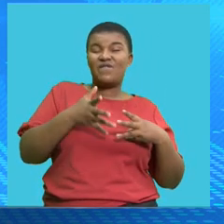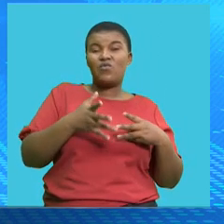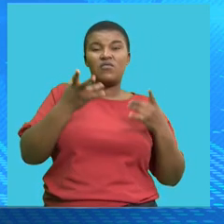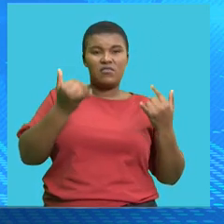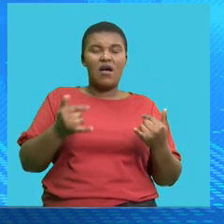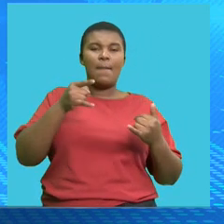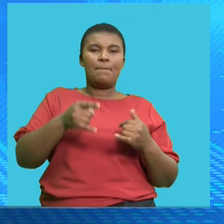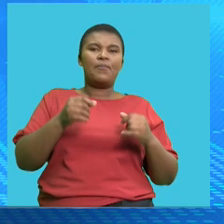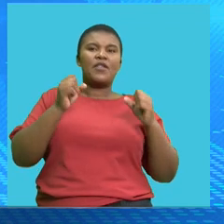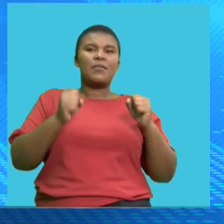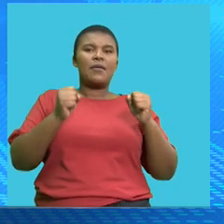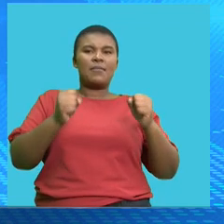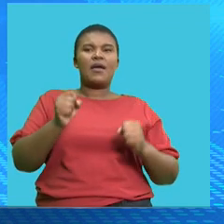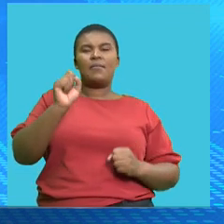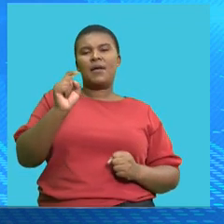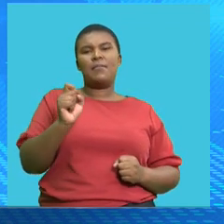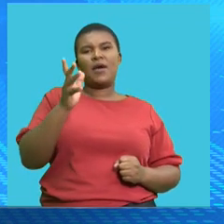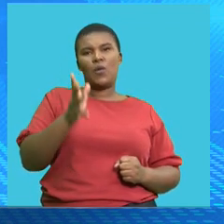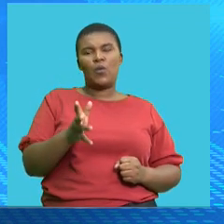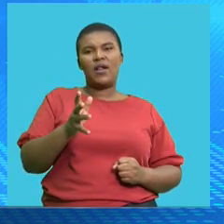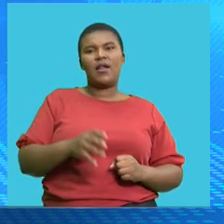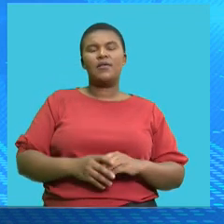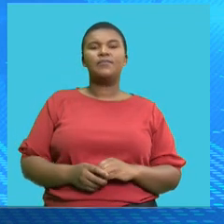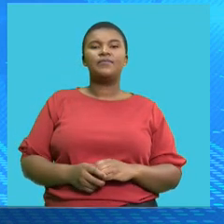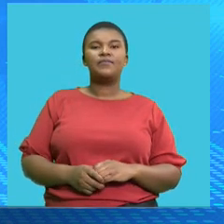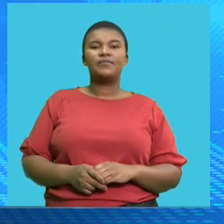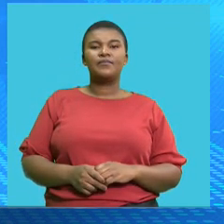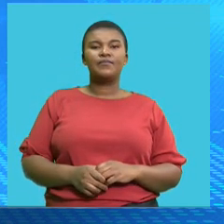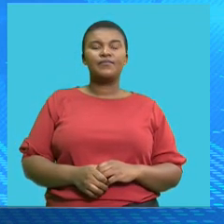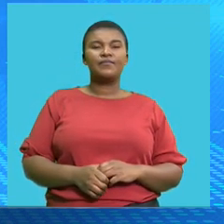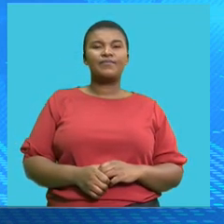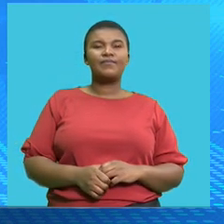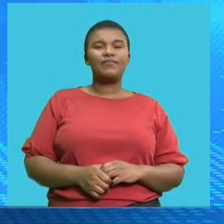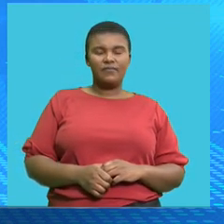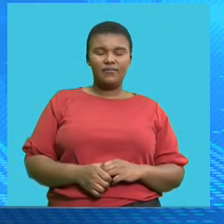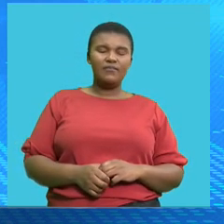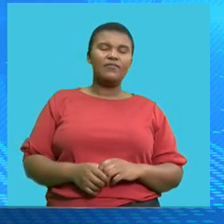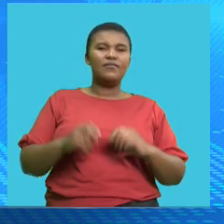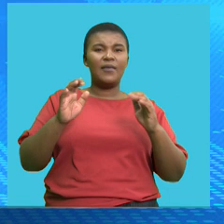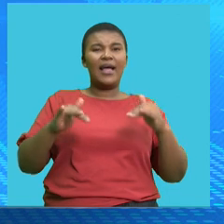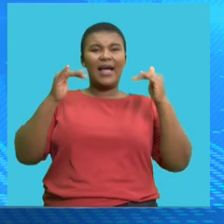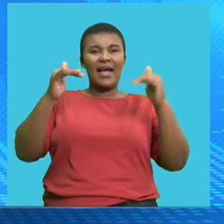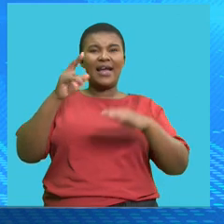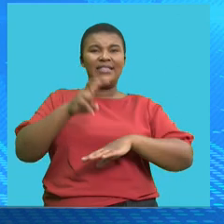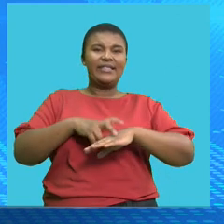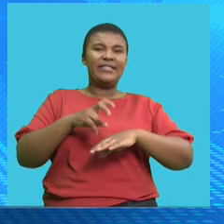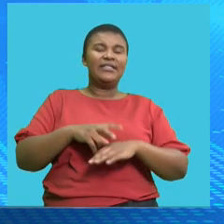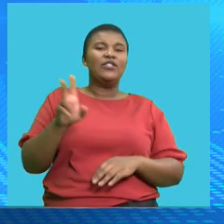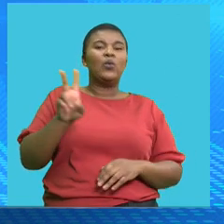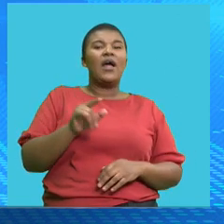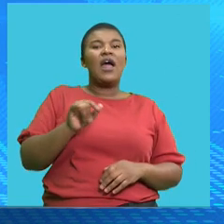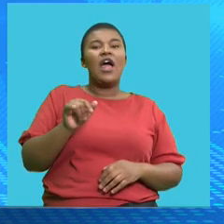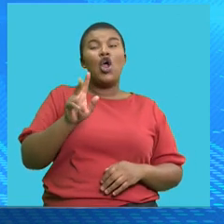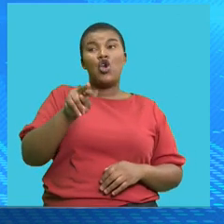should contain demand weighing on oil prices um but that said i mean higher demand in the northern hemisphere over the summer